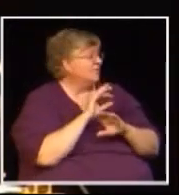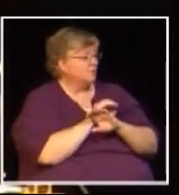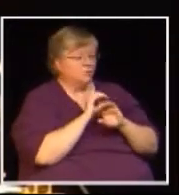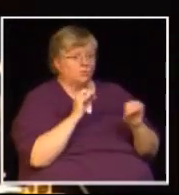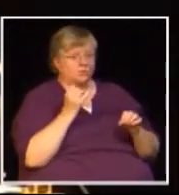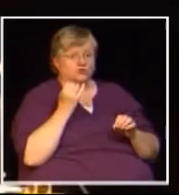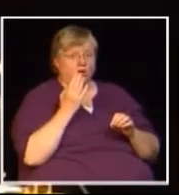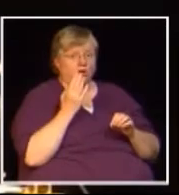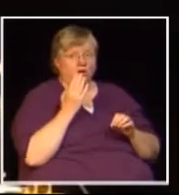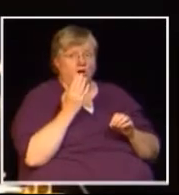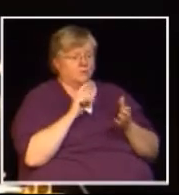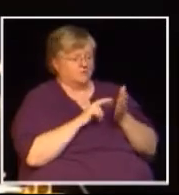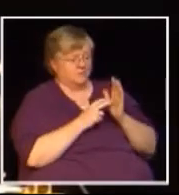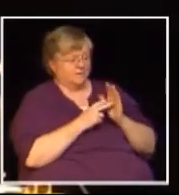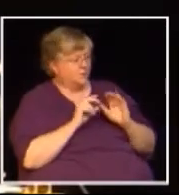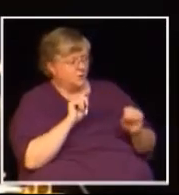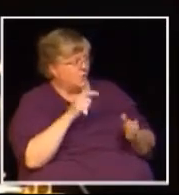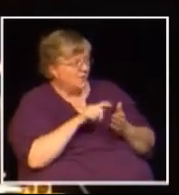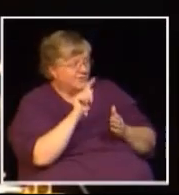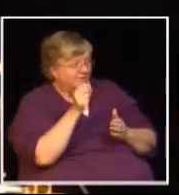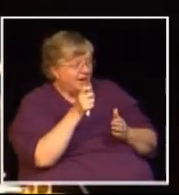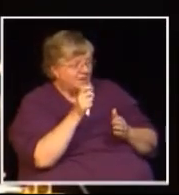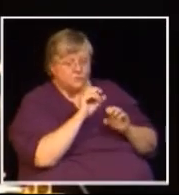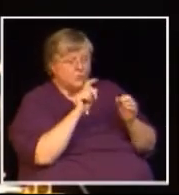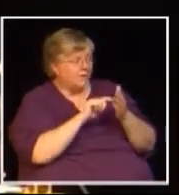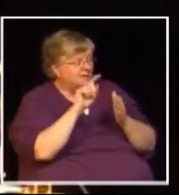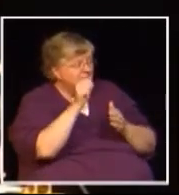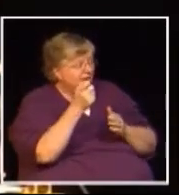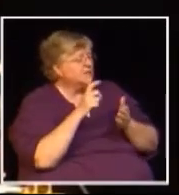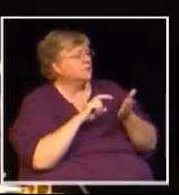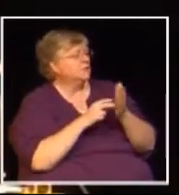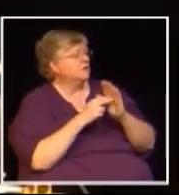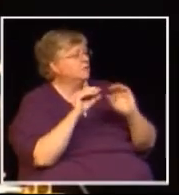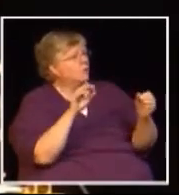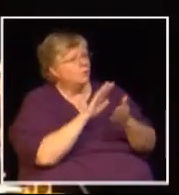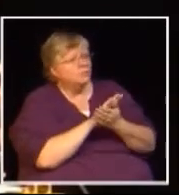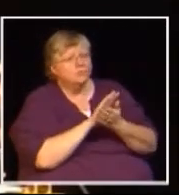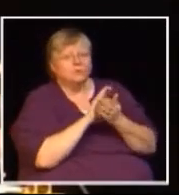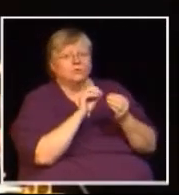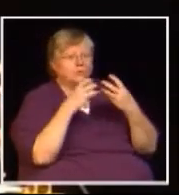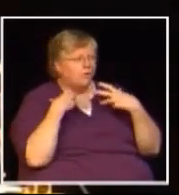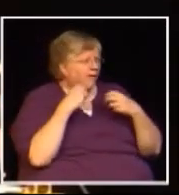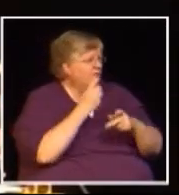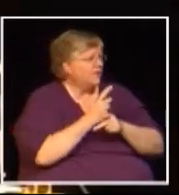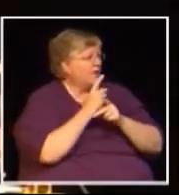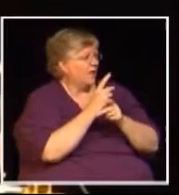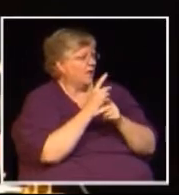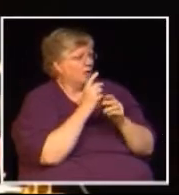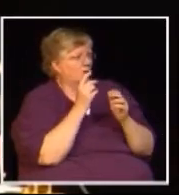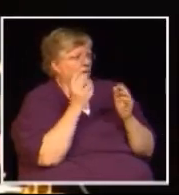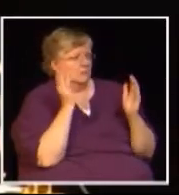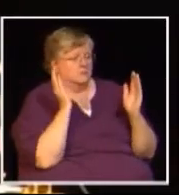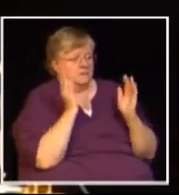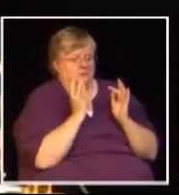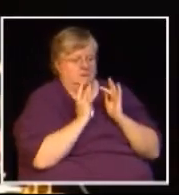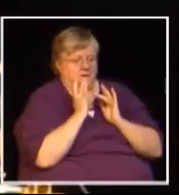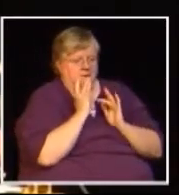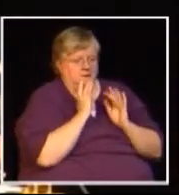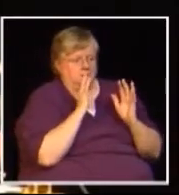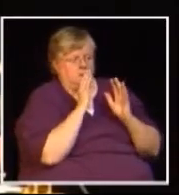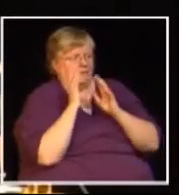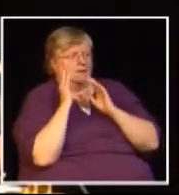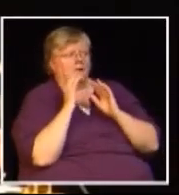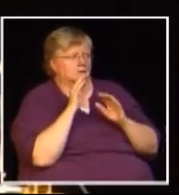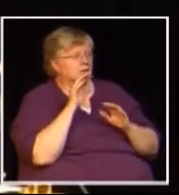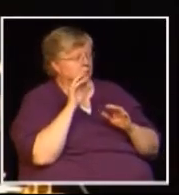otherwise if we have no jobs there is no programs there is no wages for teachers you know we need to have a strong economy to be able to support